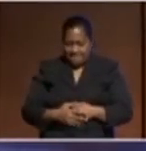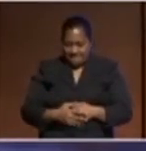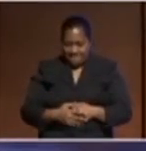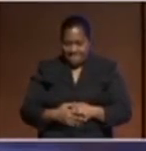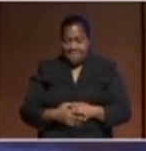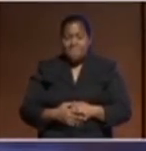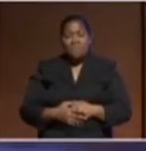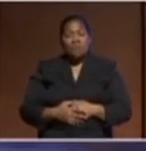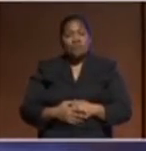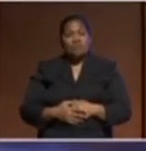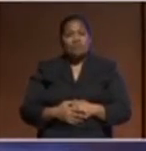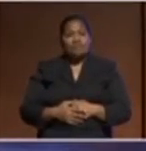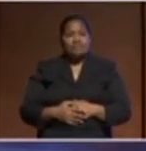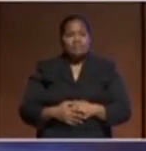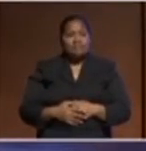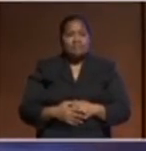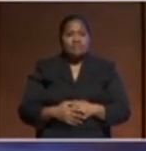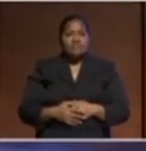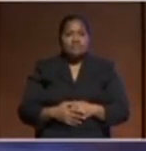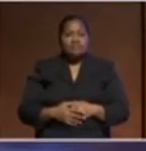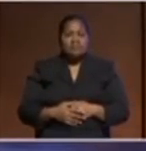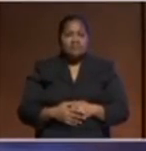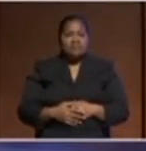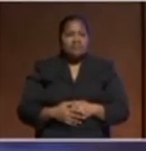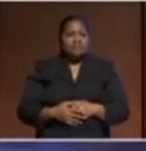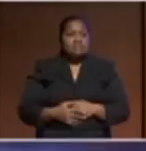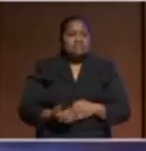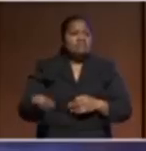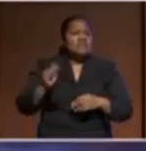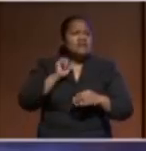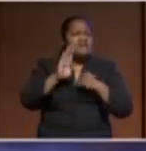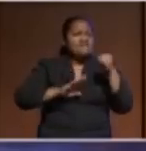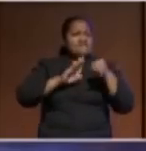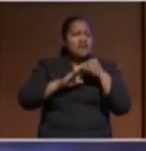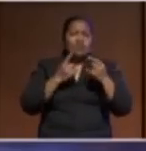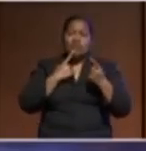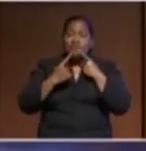and Prime Minister Matafa any final comments from you